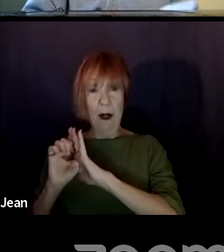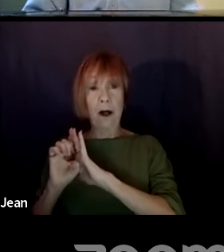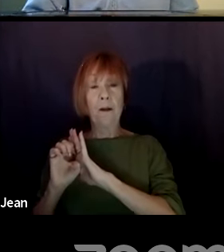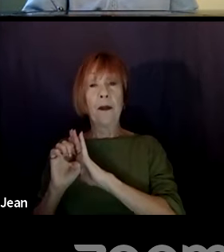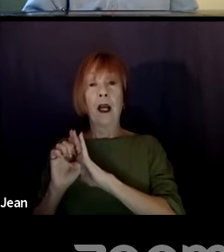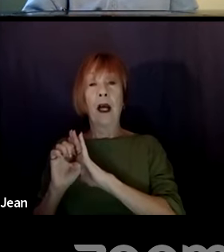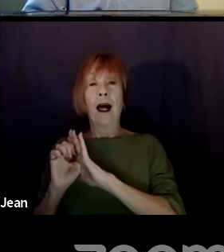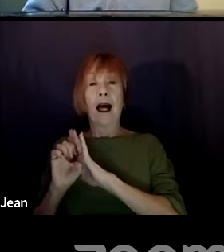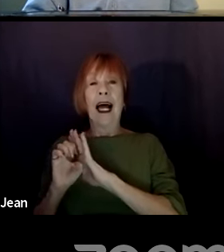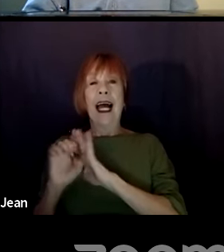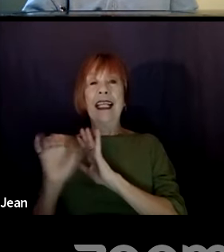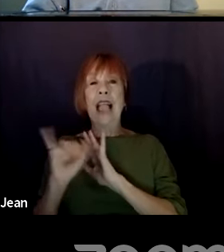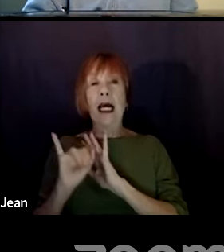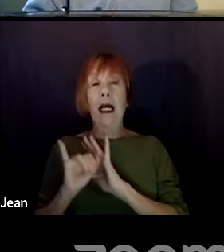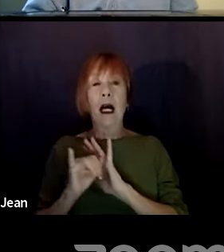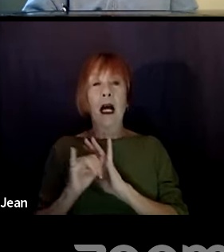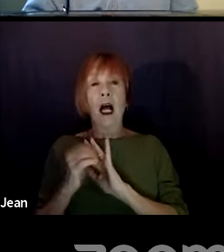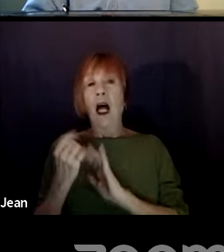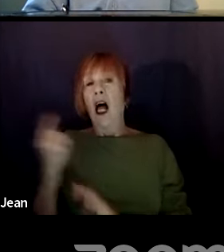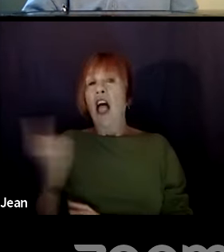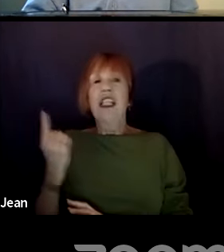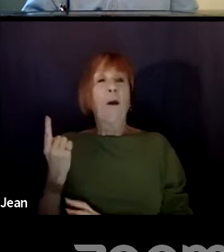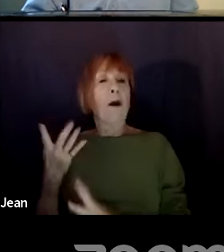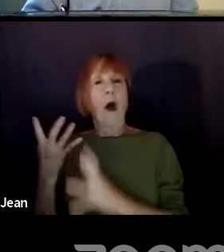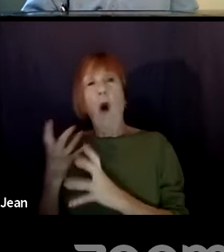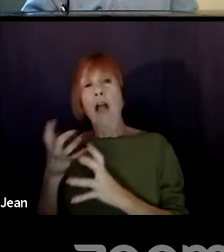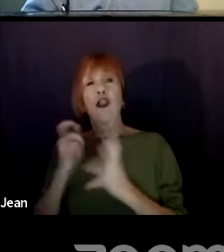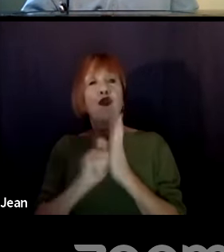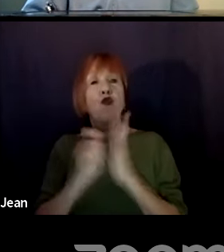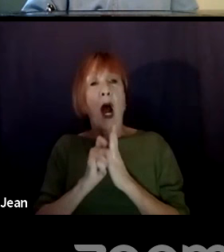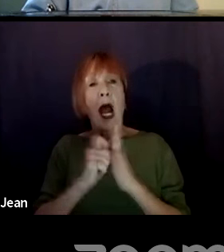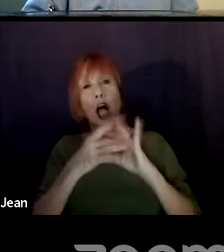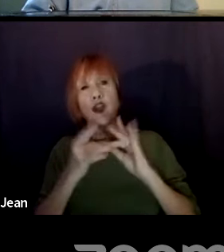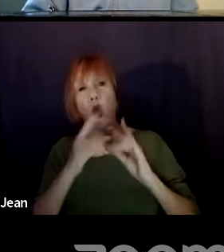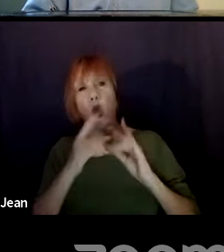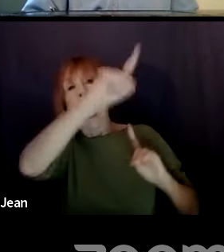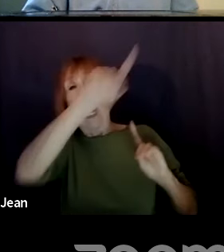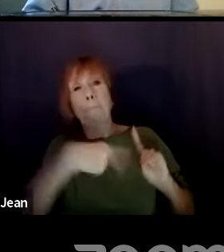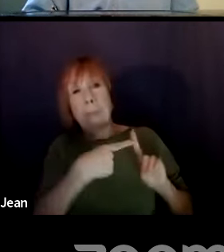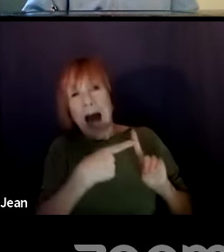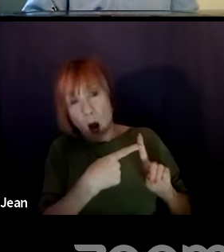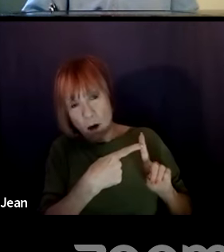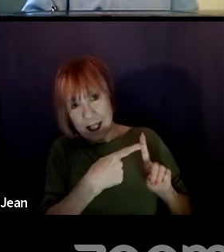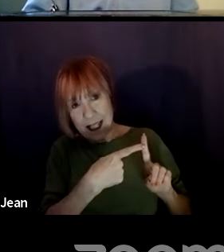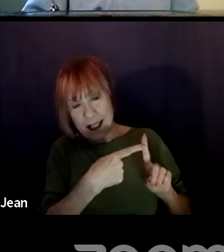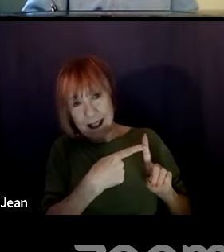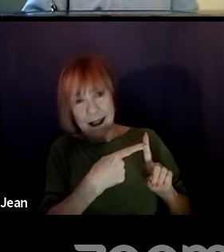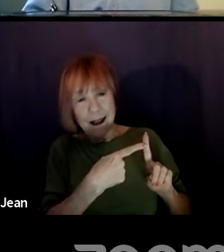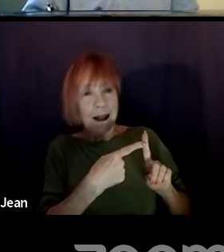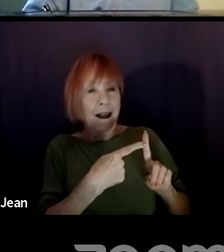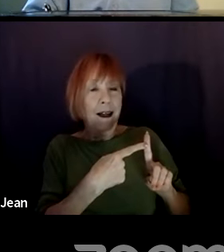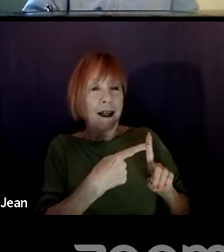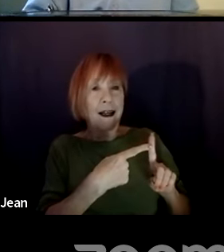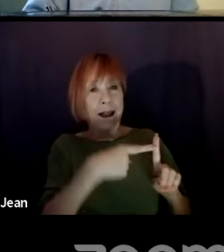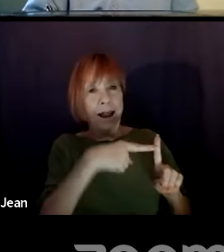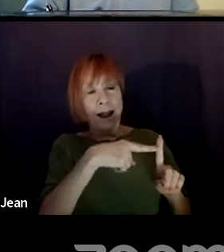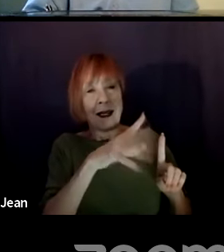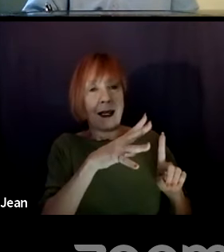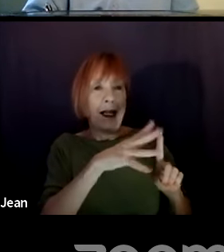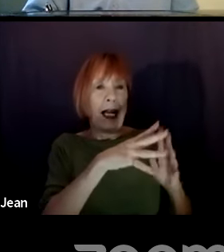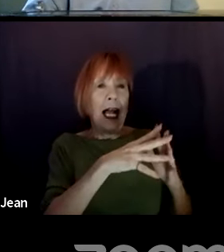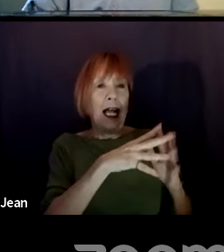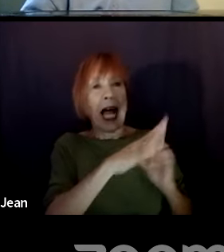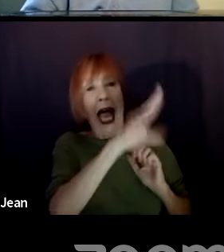somebody who wants to do a story about, uh, a kid, you know, African-American kid,